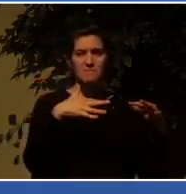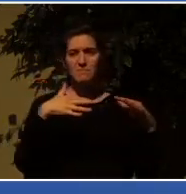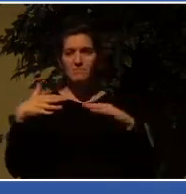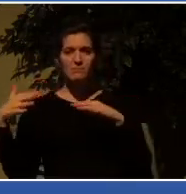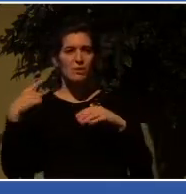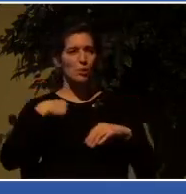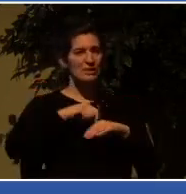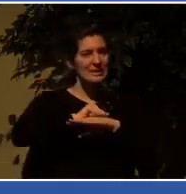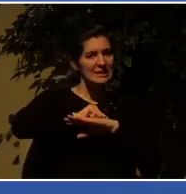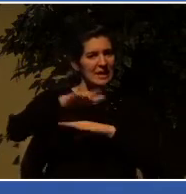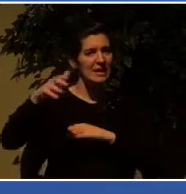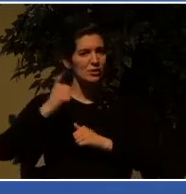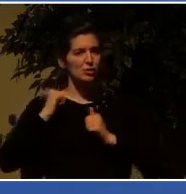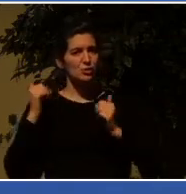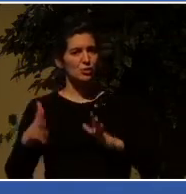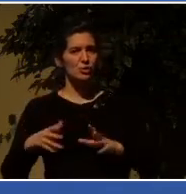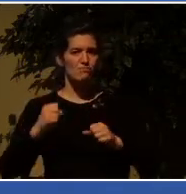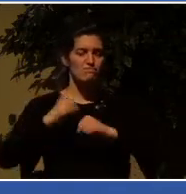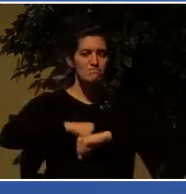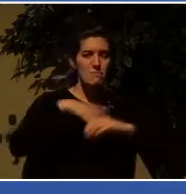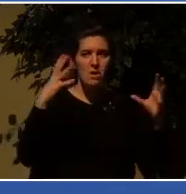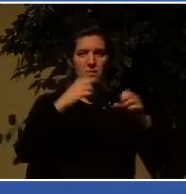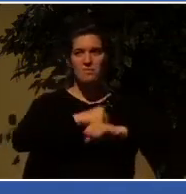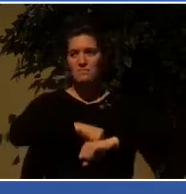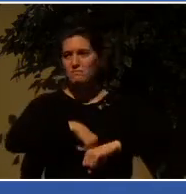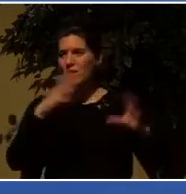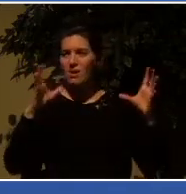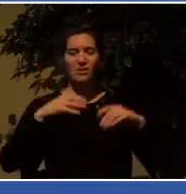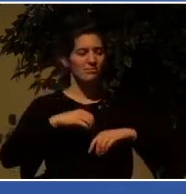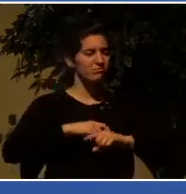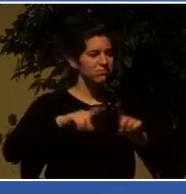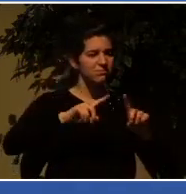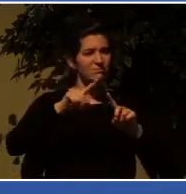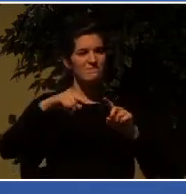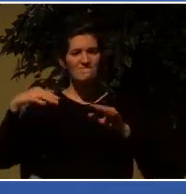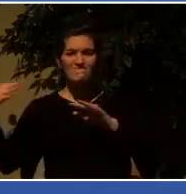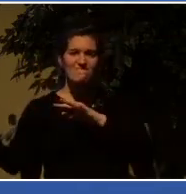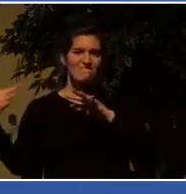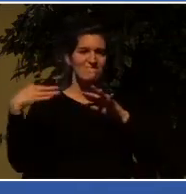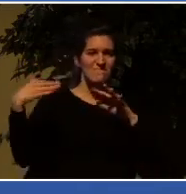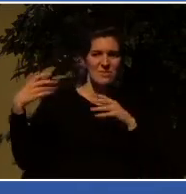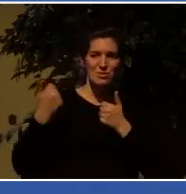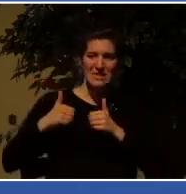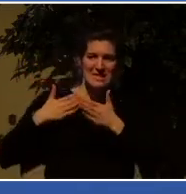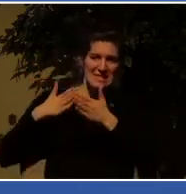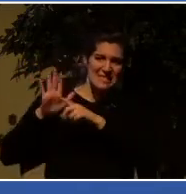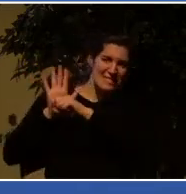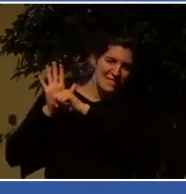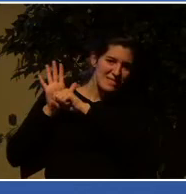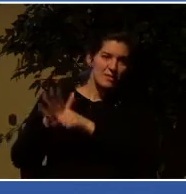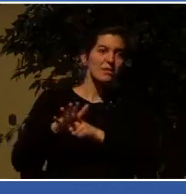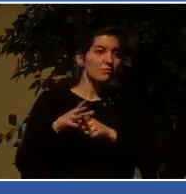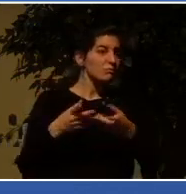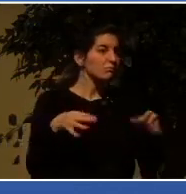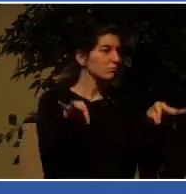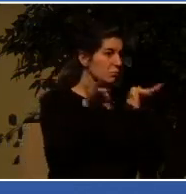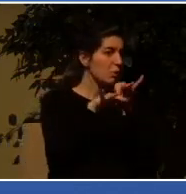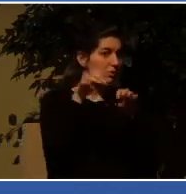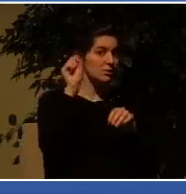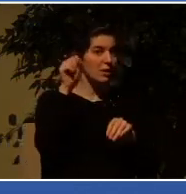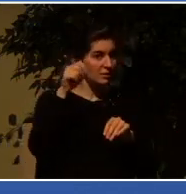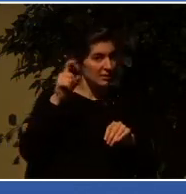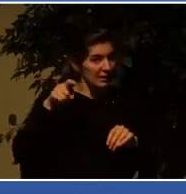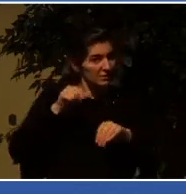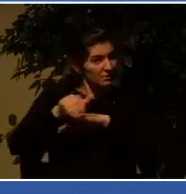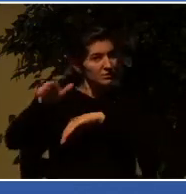and bombing them and all kinds of other things. And that certainly has its place because that's an important part of winning a